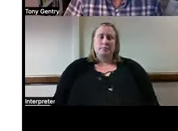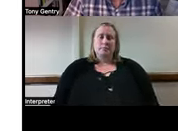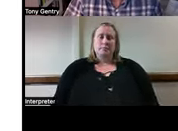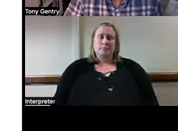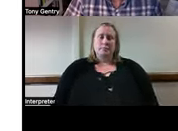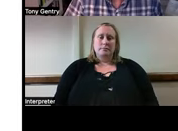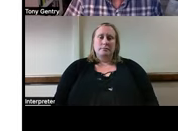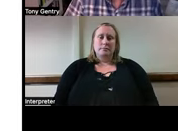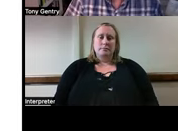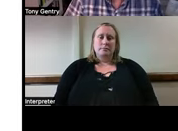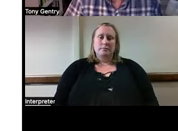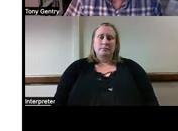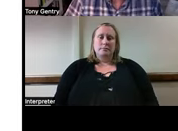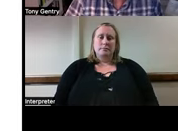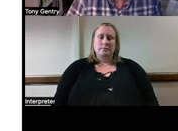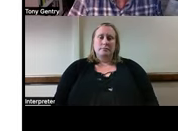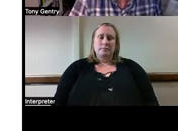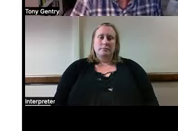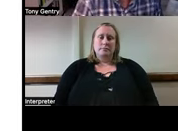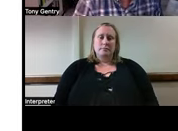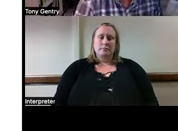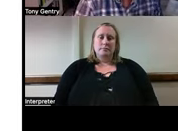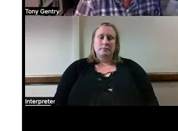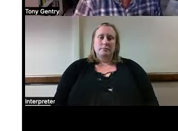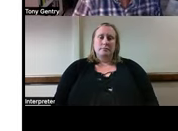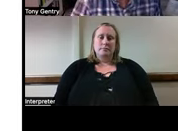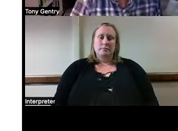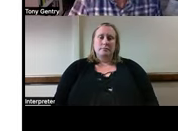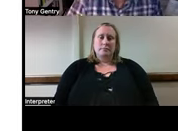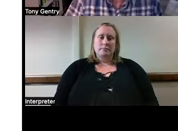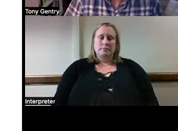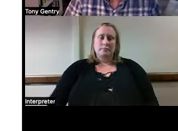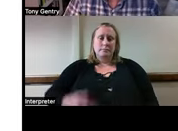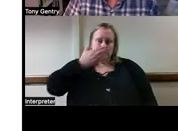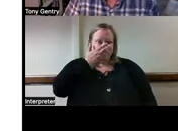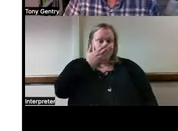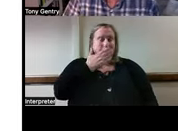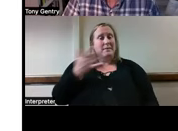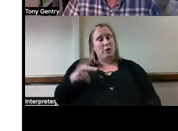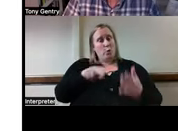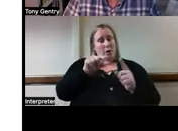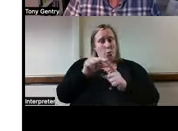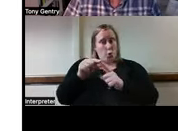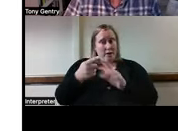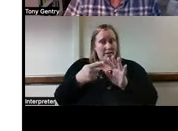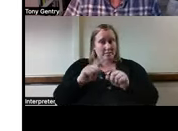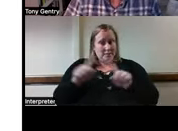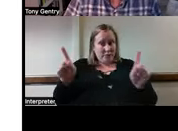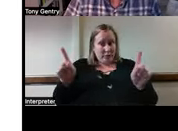And you may, different ones of you may word it differently. You may see the dilemma differently. And that's an important thing to think about as well.